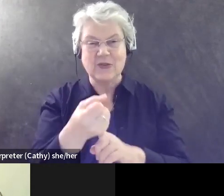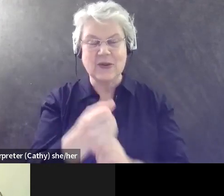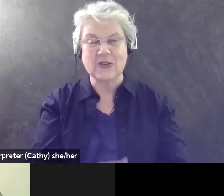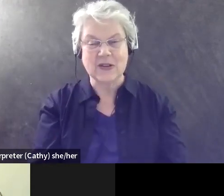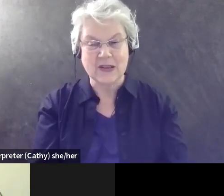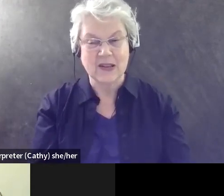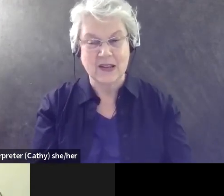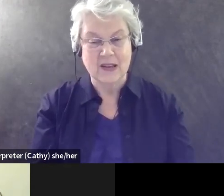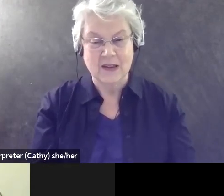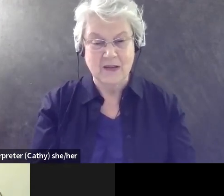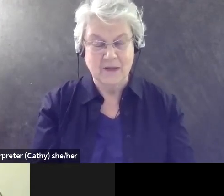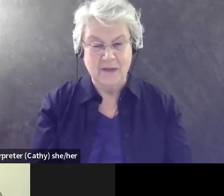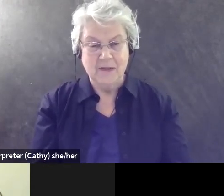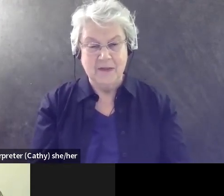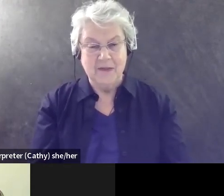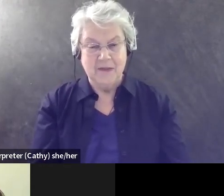let's see. Uh,